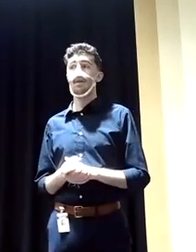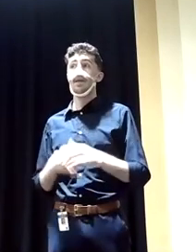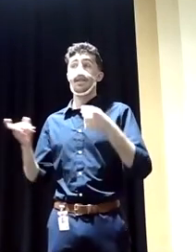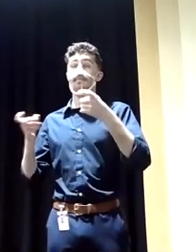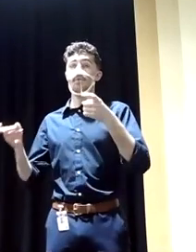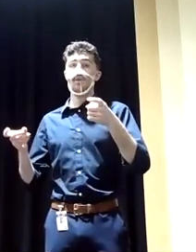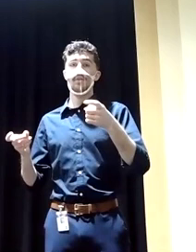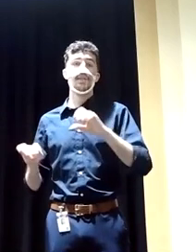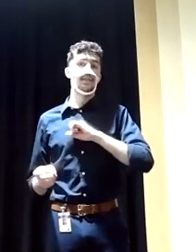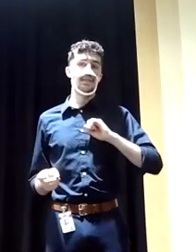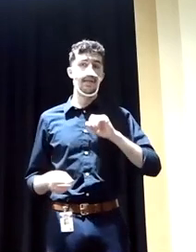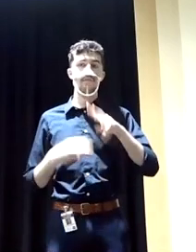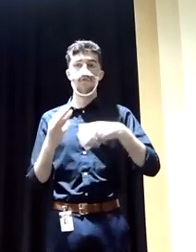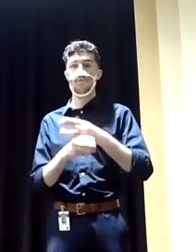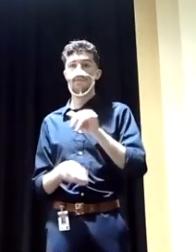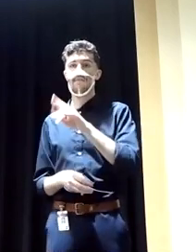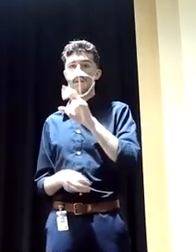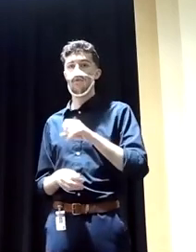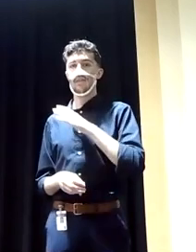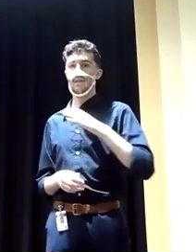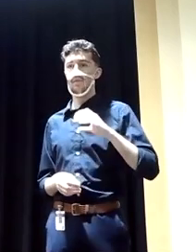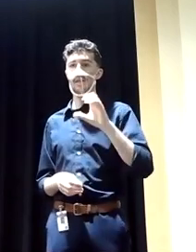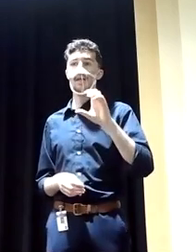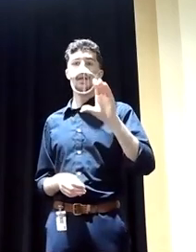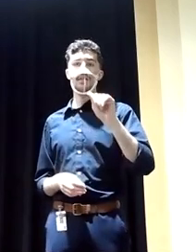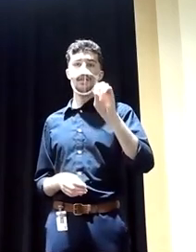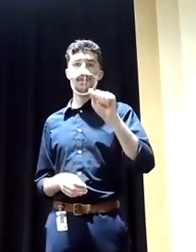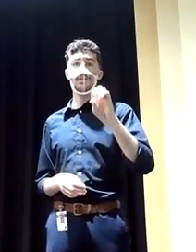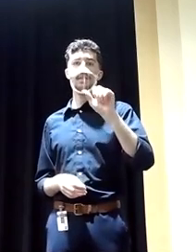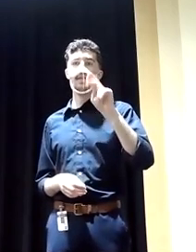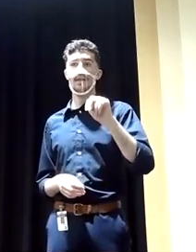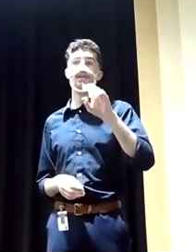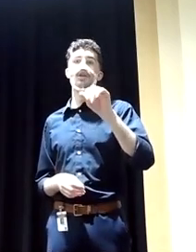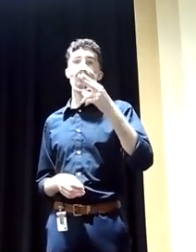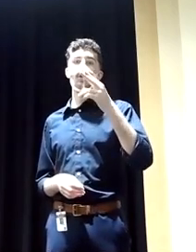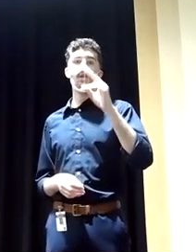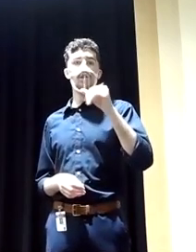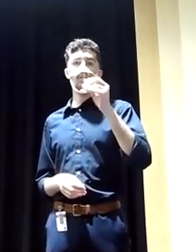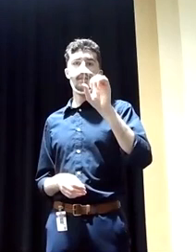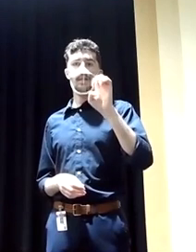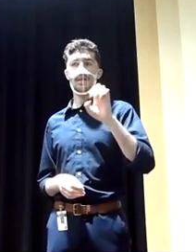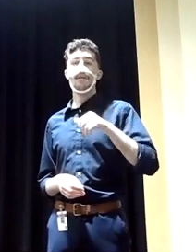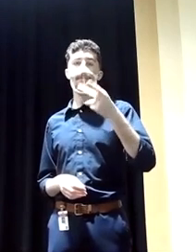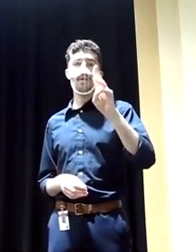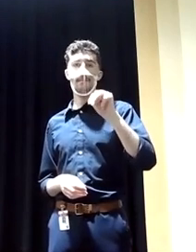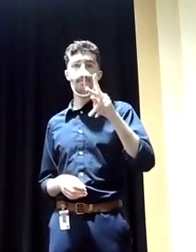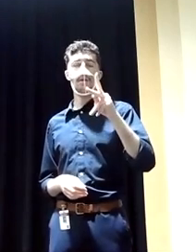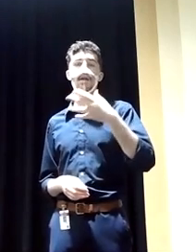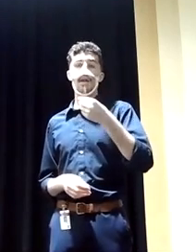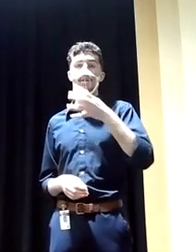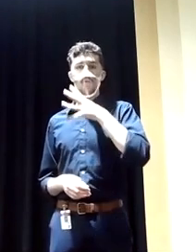the staff of the World Affairs Council, Casa San Jose, PAMP, and the Women and Girls Foundation, and the attendees that came together